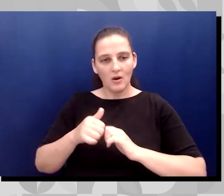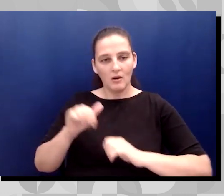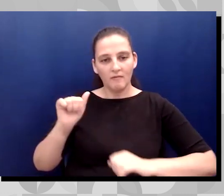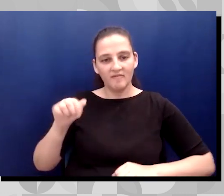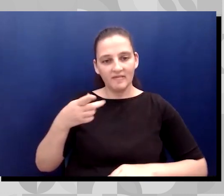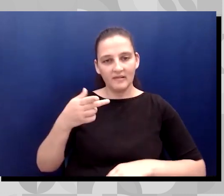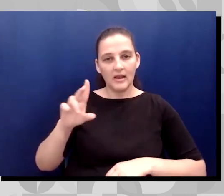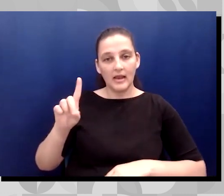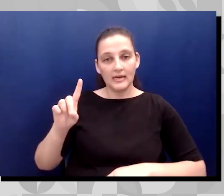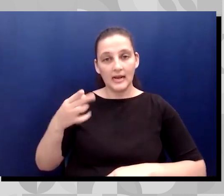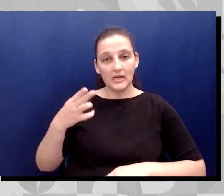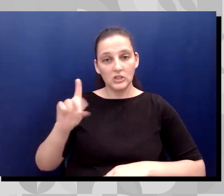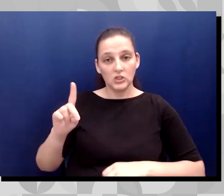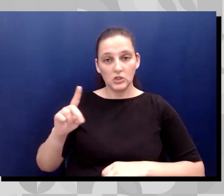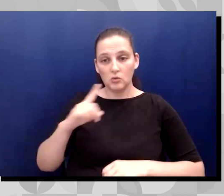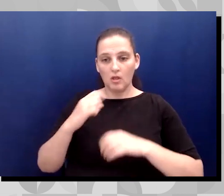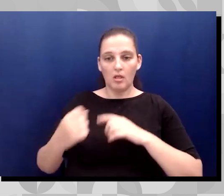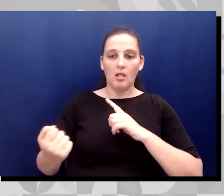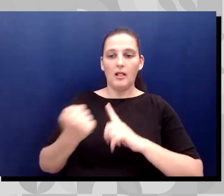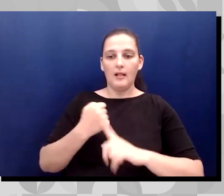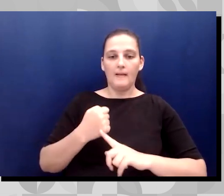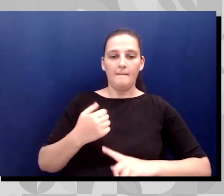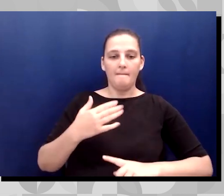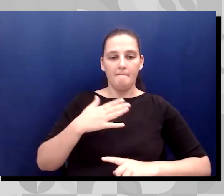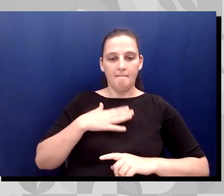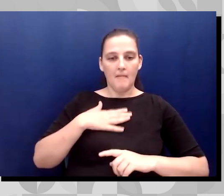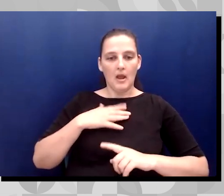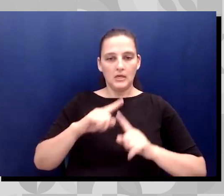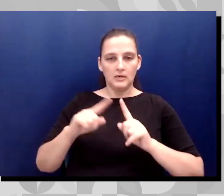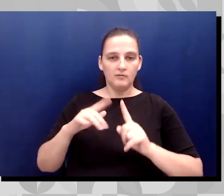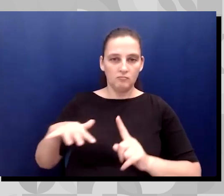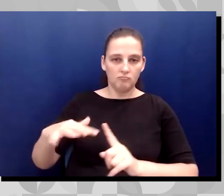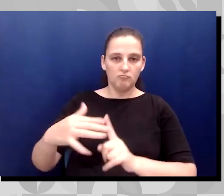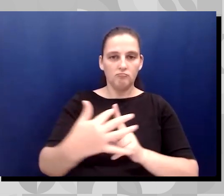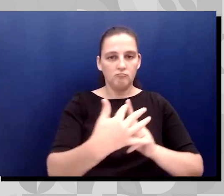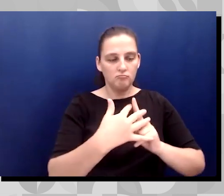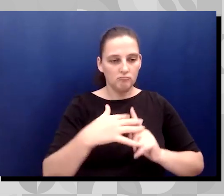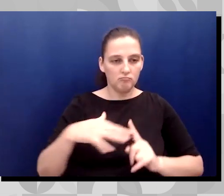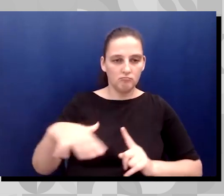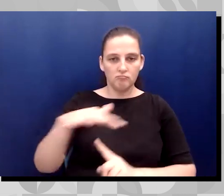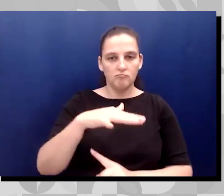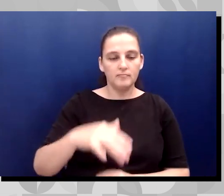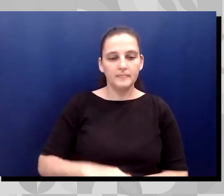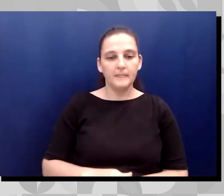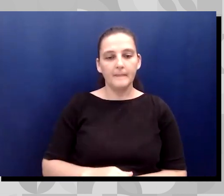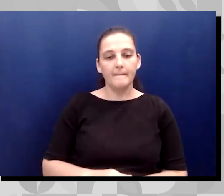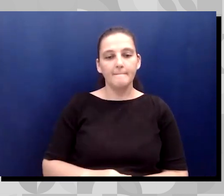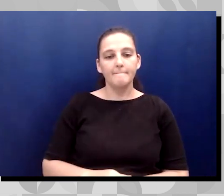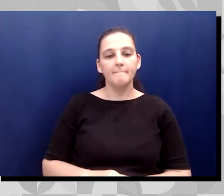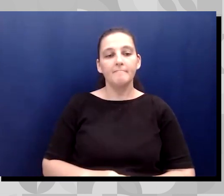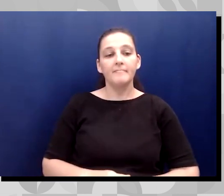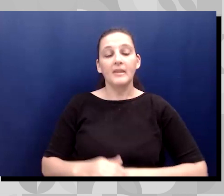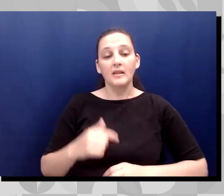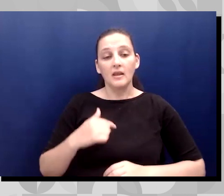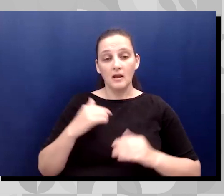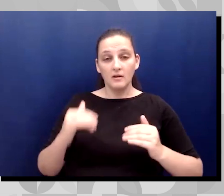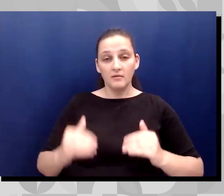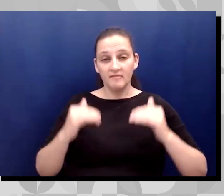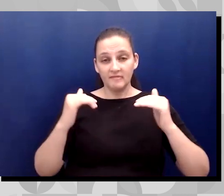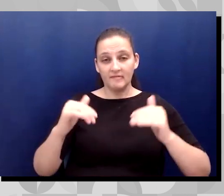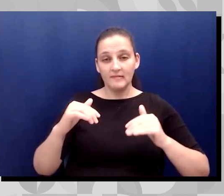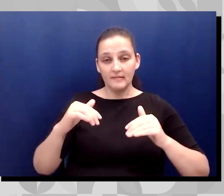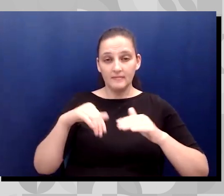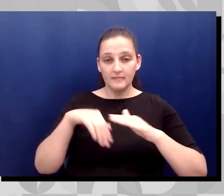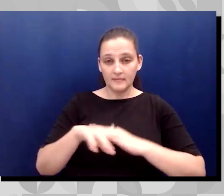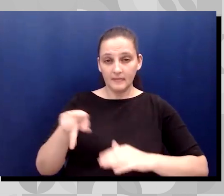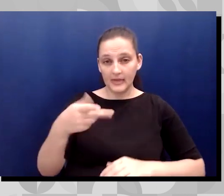and, and my, in my various environment. Uh, lastly, uh, when I was in my doctoral program, second year, um,